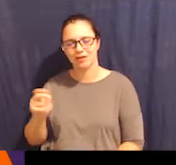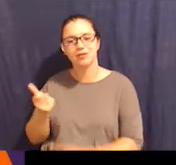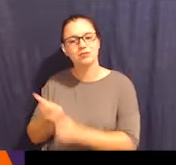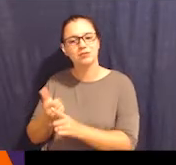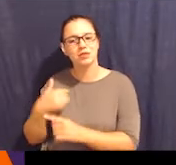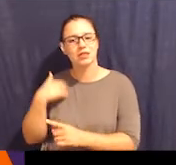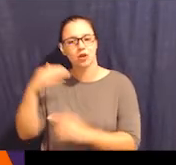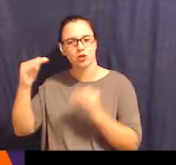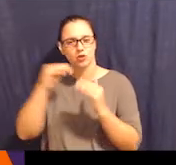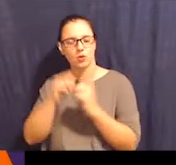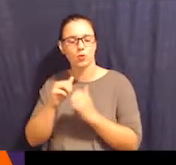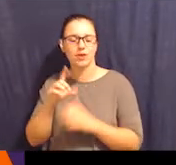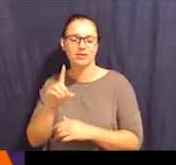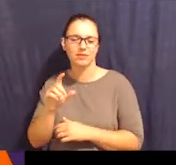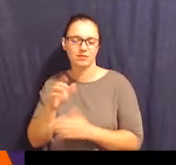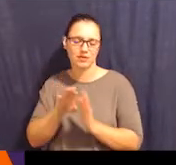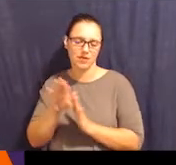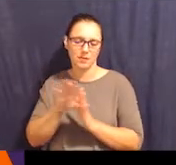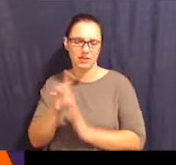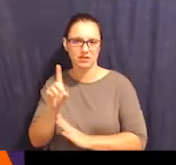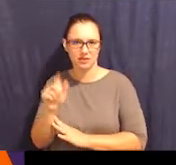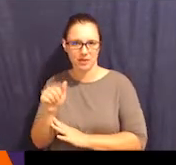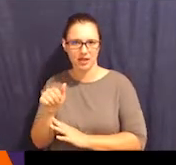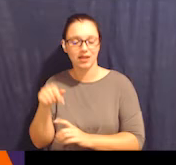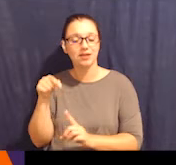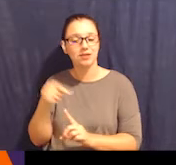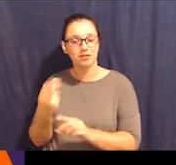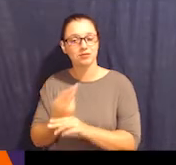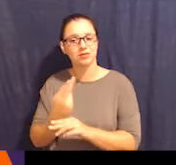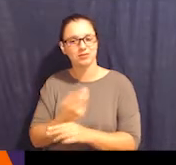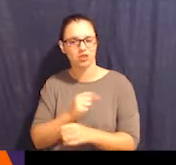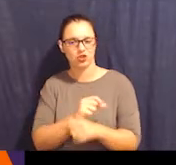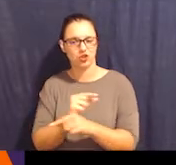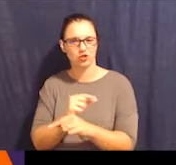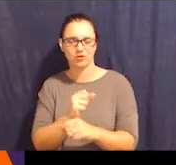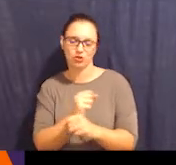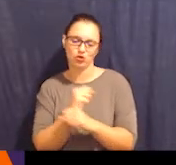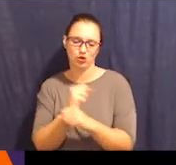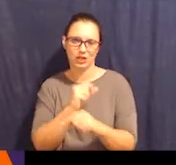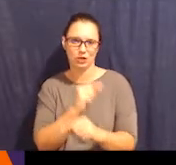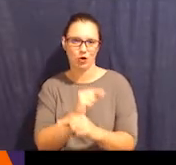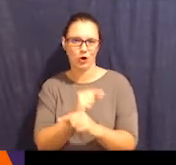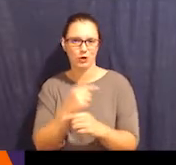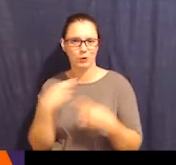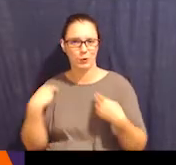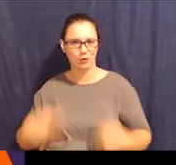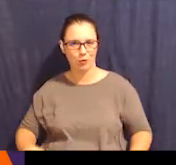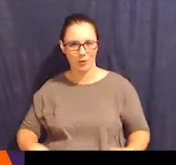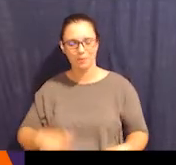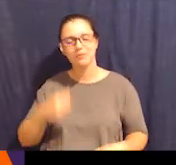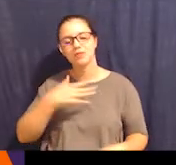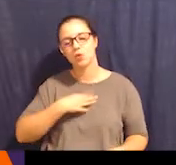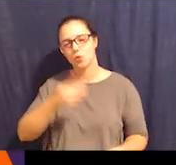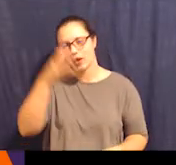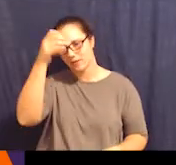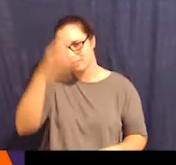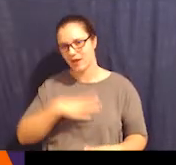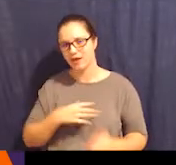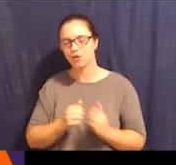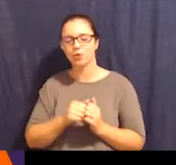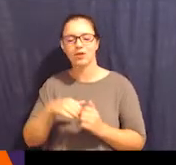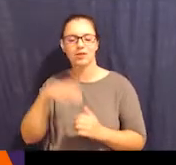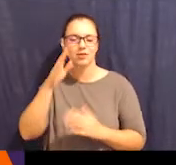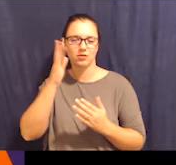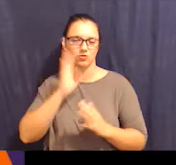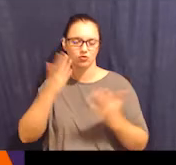Lincoln is a young adult with a developmental disability, and he is wearing his security guard uniform. He's a white man with dark